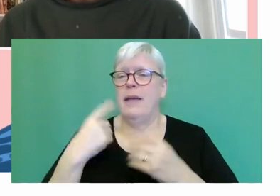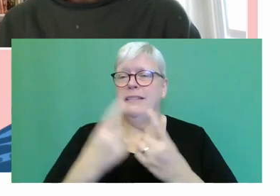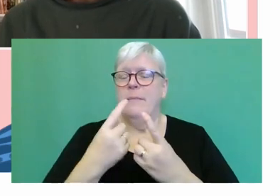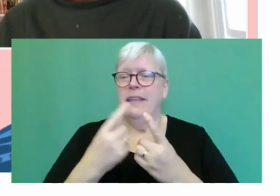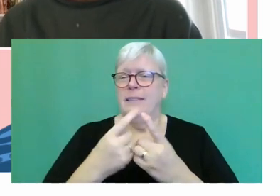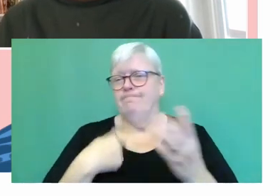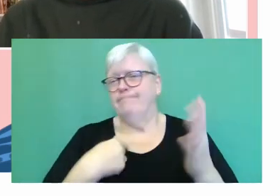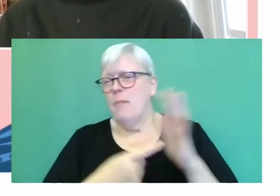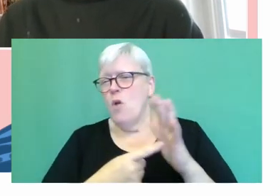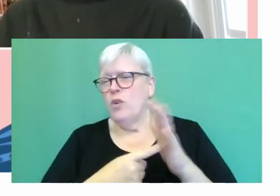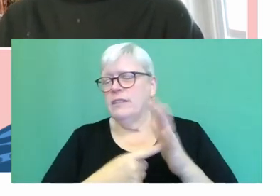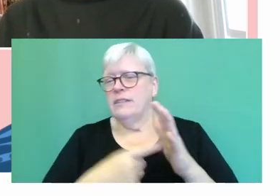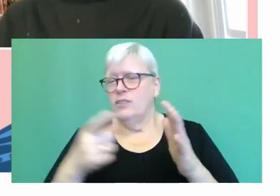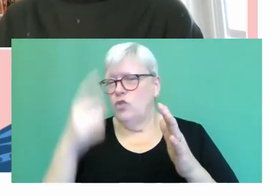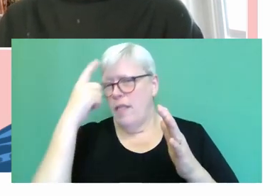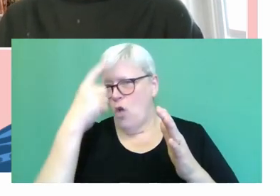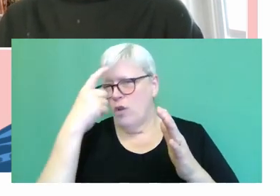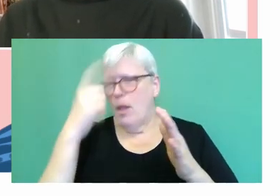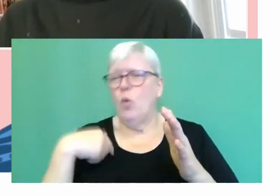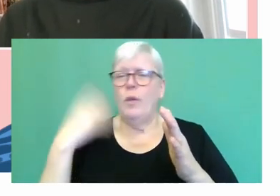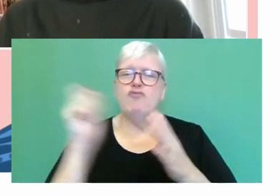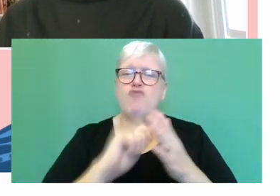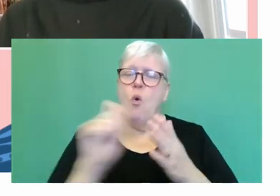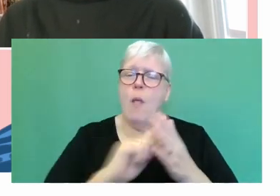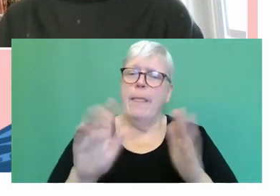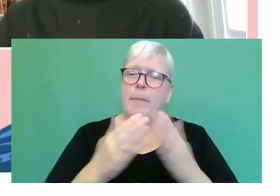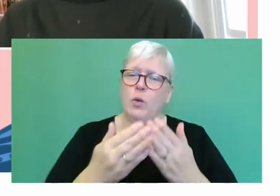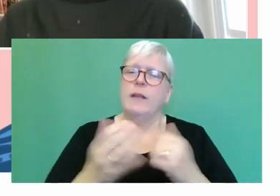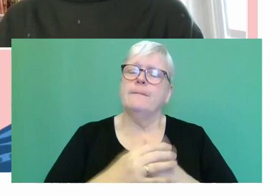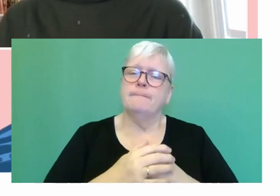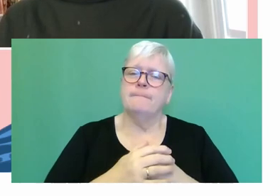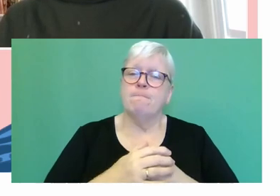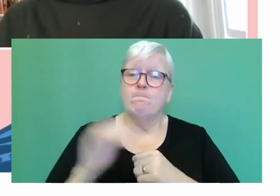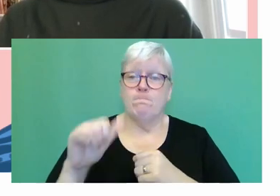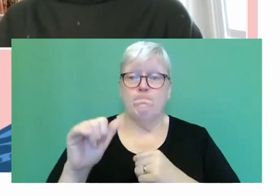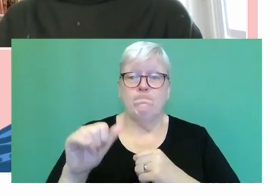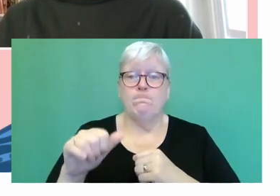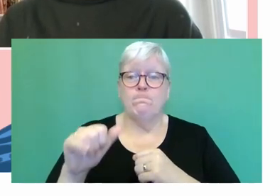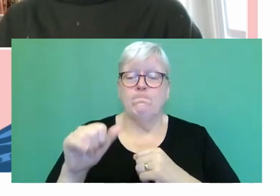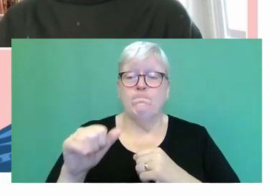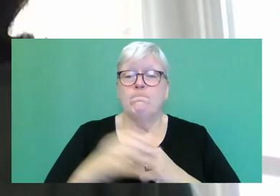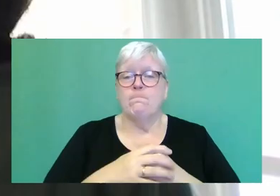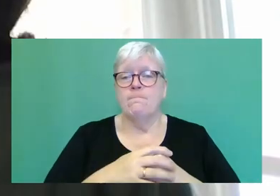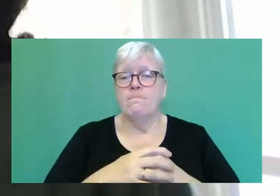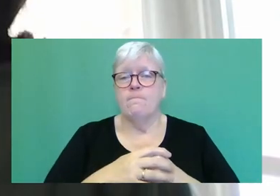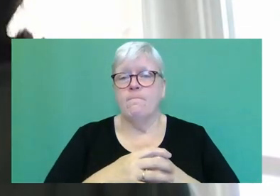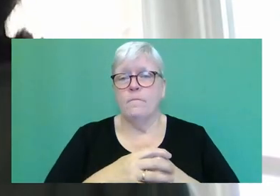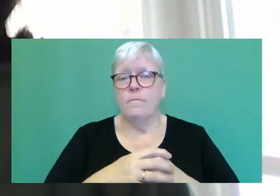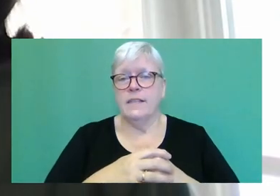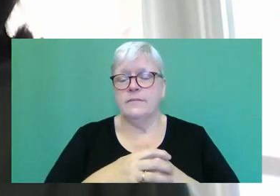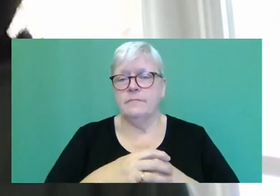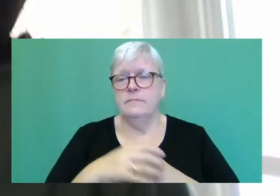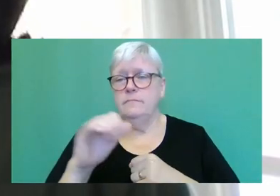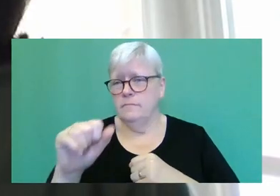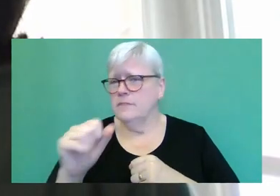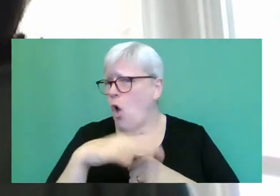there that you had thought about as you, as you, as you wrote the, the narrative. no, I mean, those things all occurred to me. I mean,